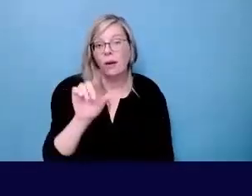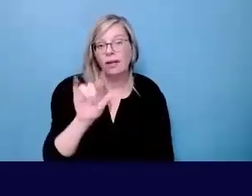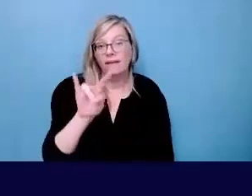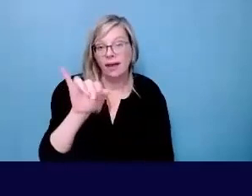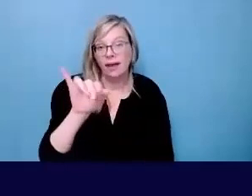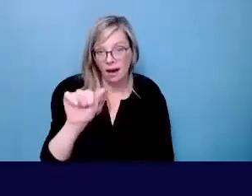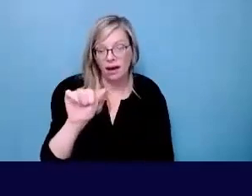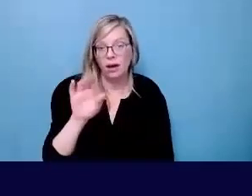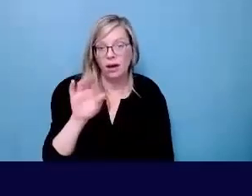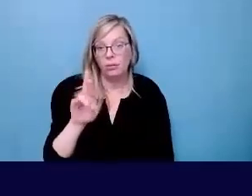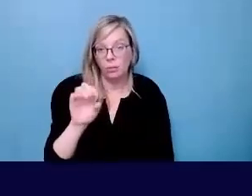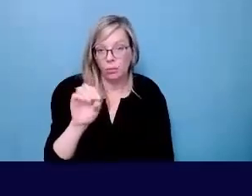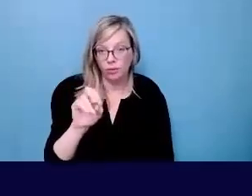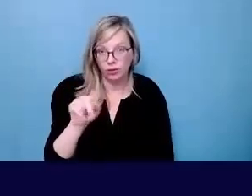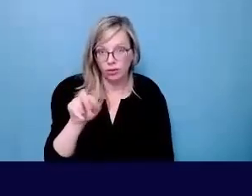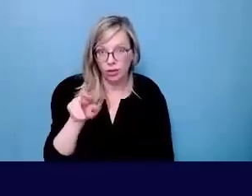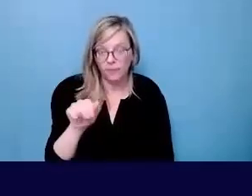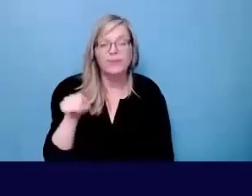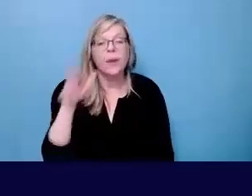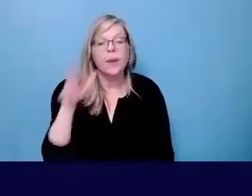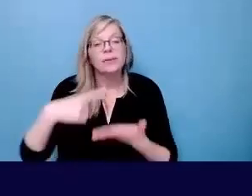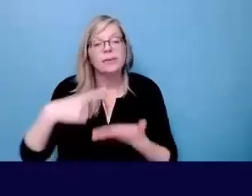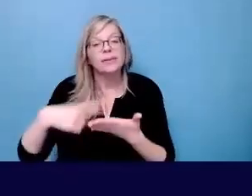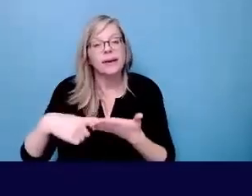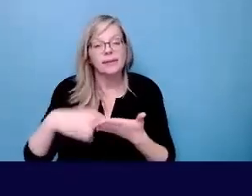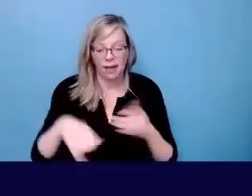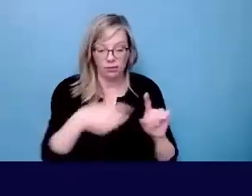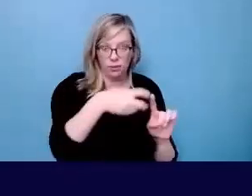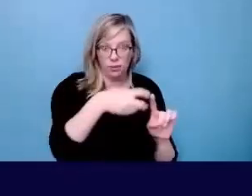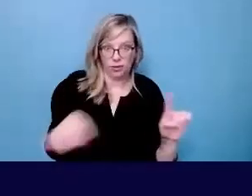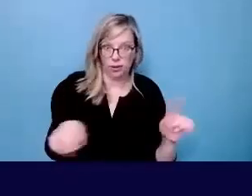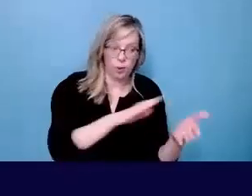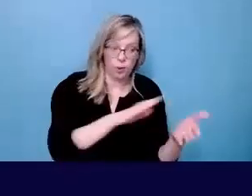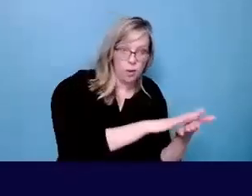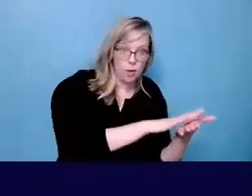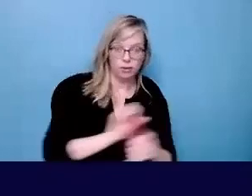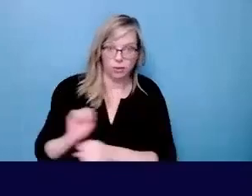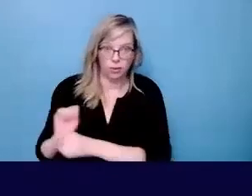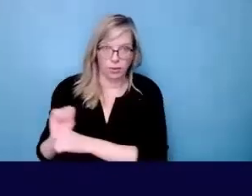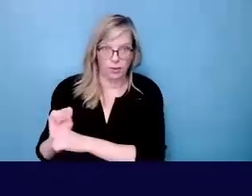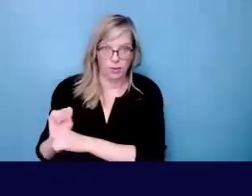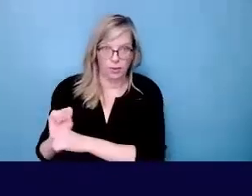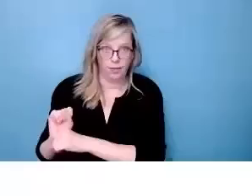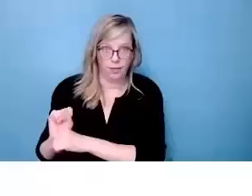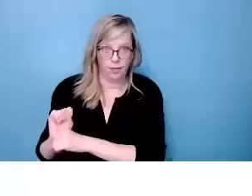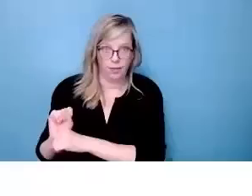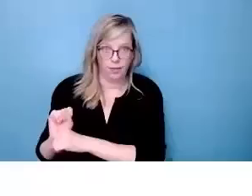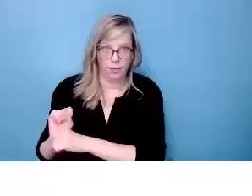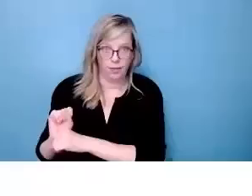Okay, well, I'll throw this to Olivia Boonstra, and Olivia will be talking about the transition from school to work.